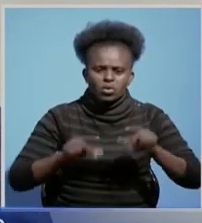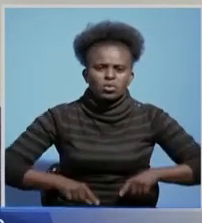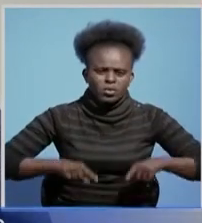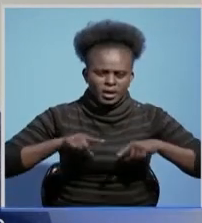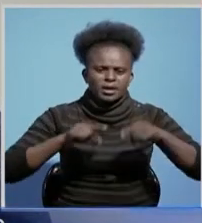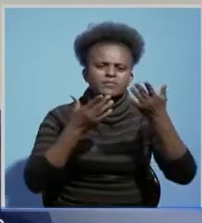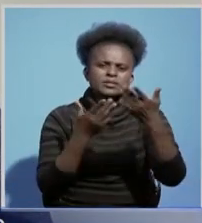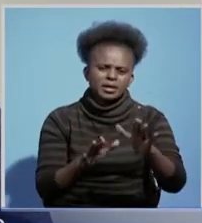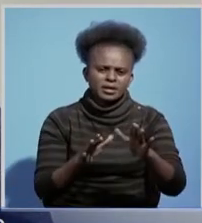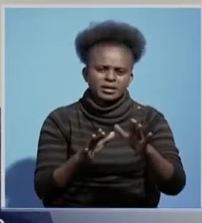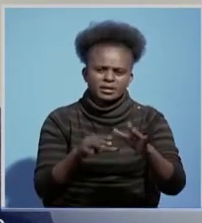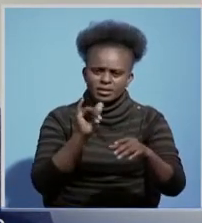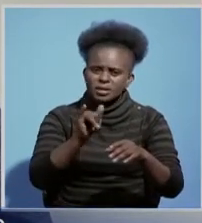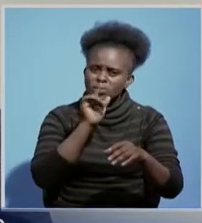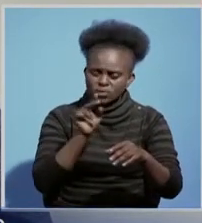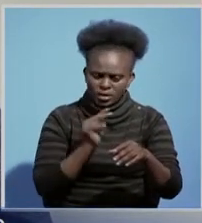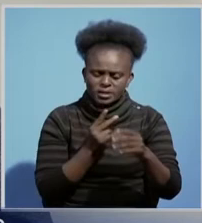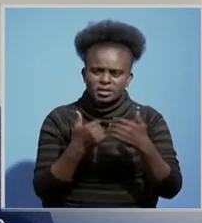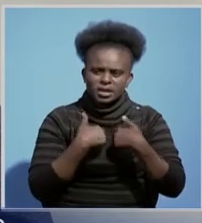Ultimately we have ensured